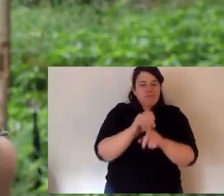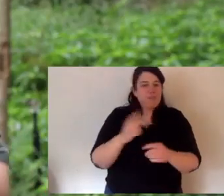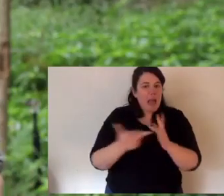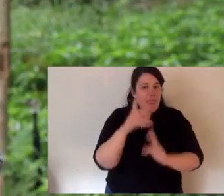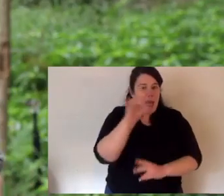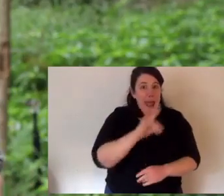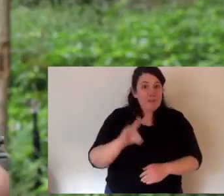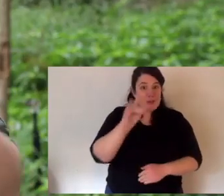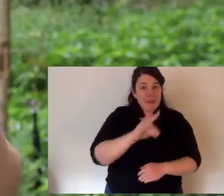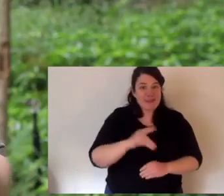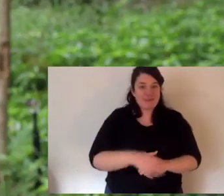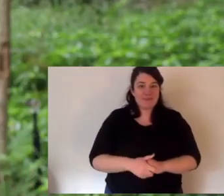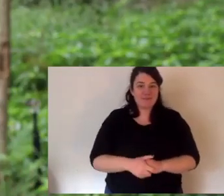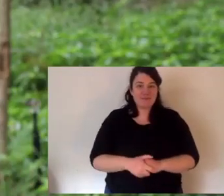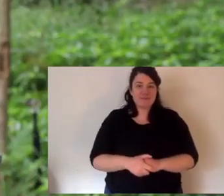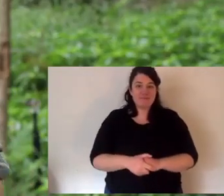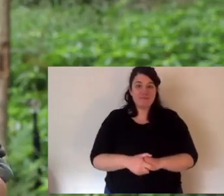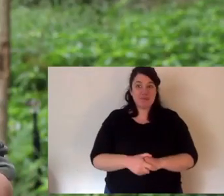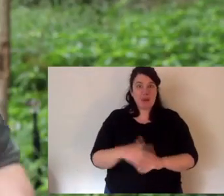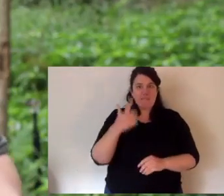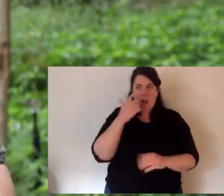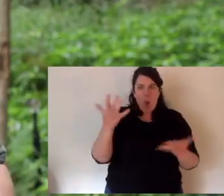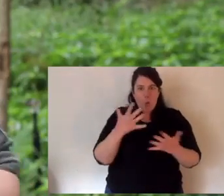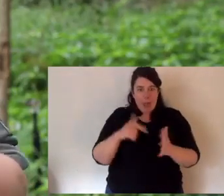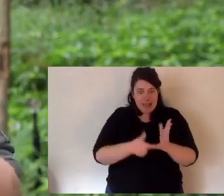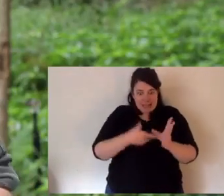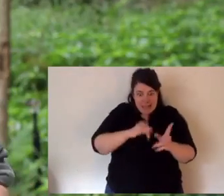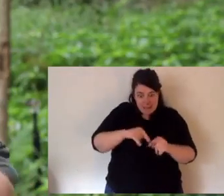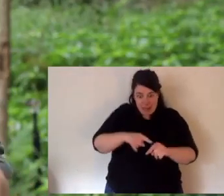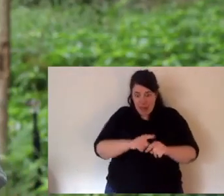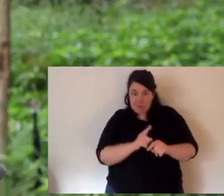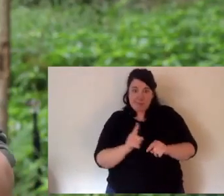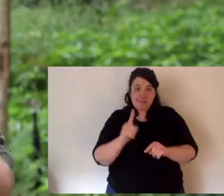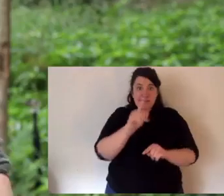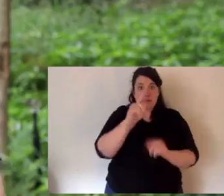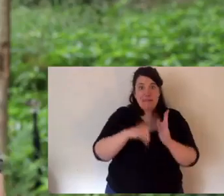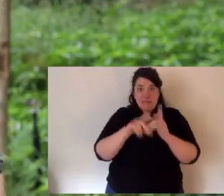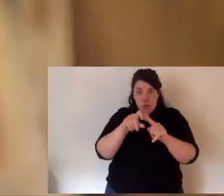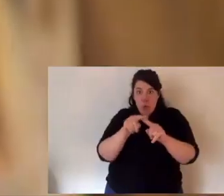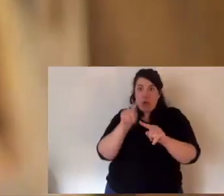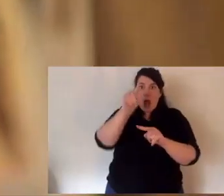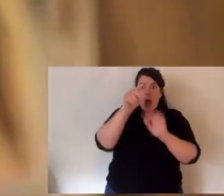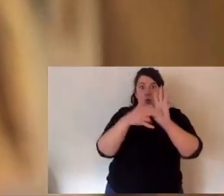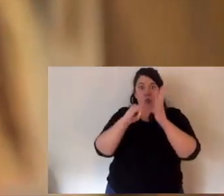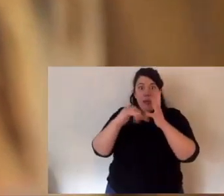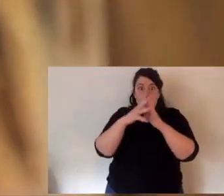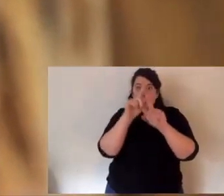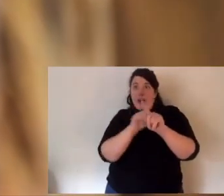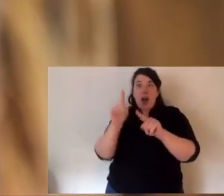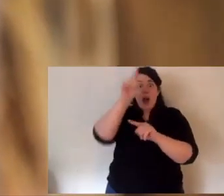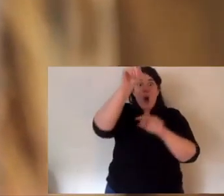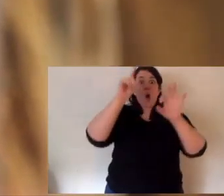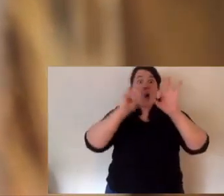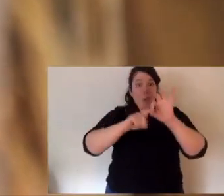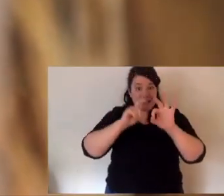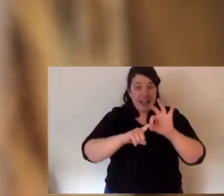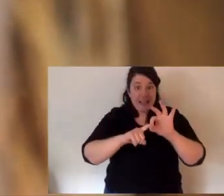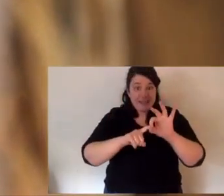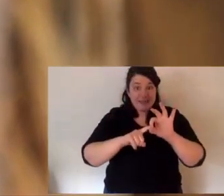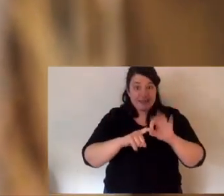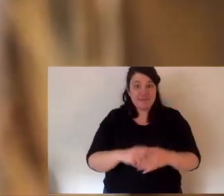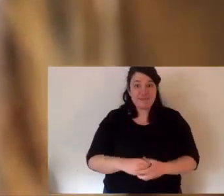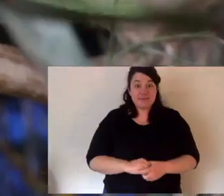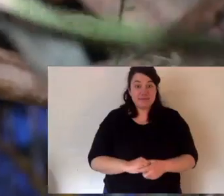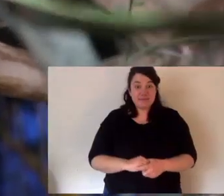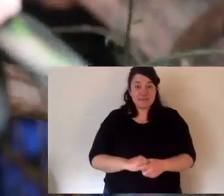because it's cute, has a baby face, but it's deadly. And it's a predator, carnivorous predator. Now tiger quolls range from Tasmania